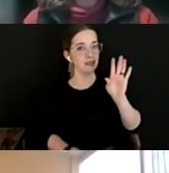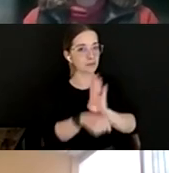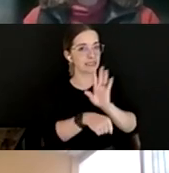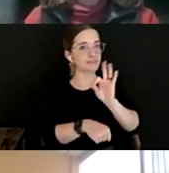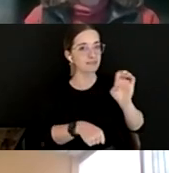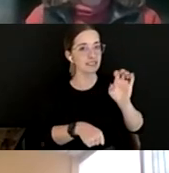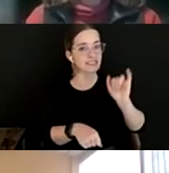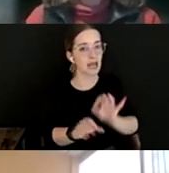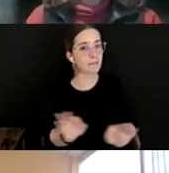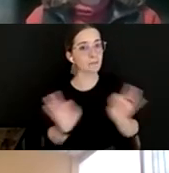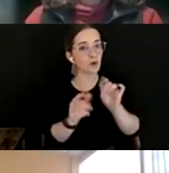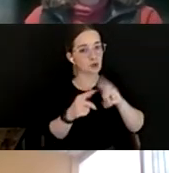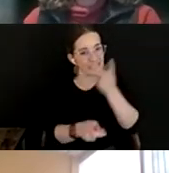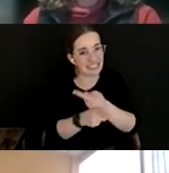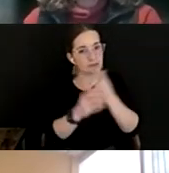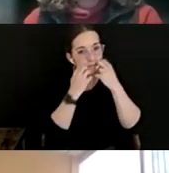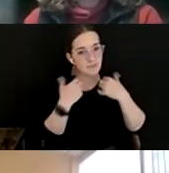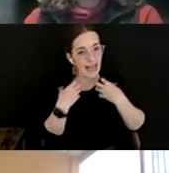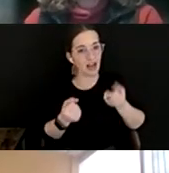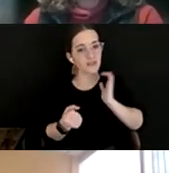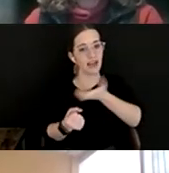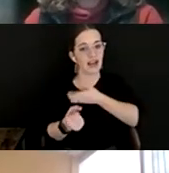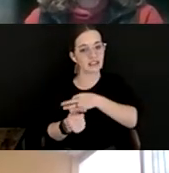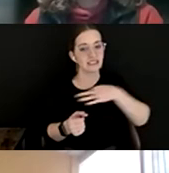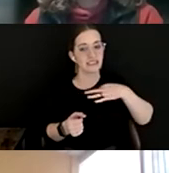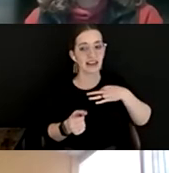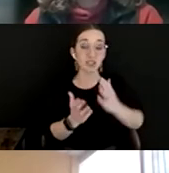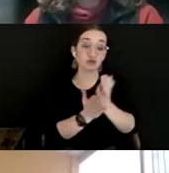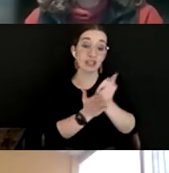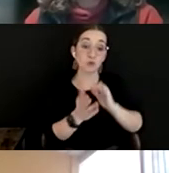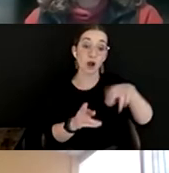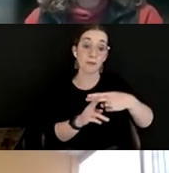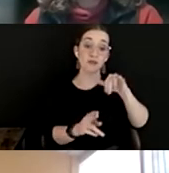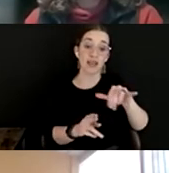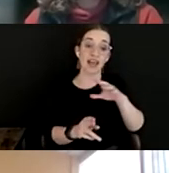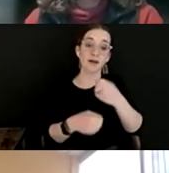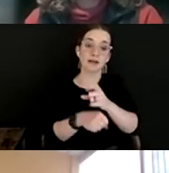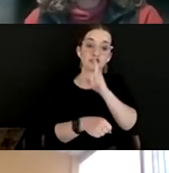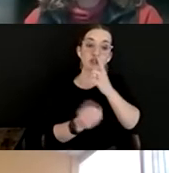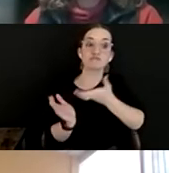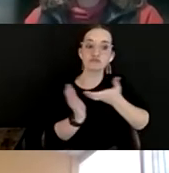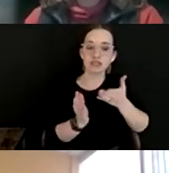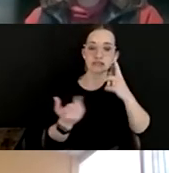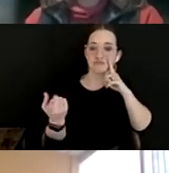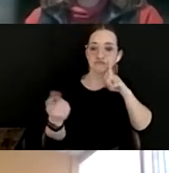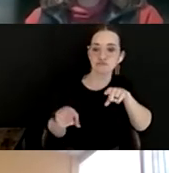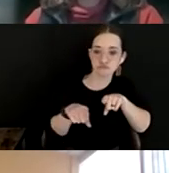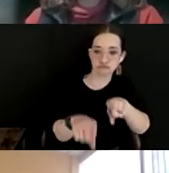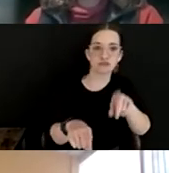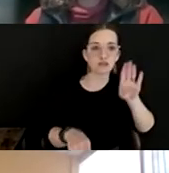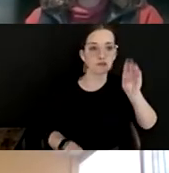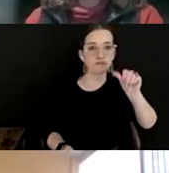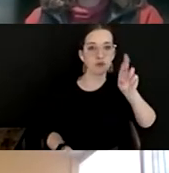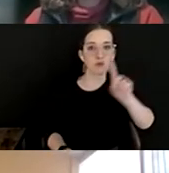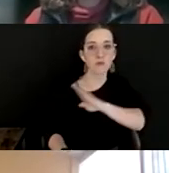So we just, we re really transparent about that value and made sure to bring the board along in that conversation so that they understood when